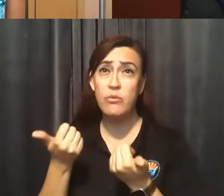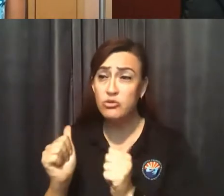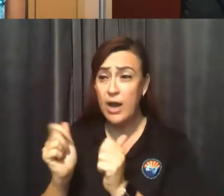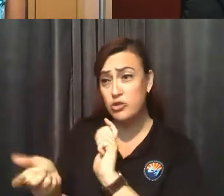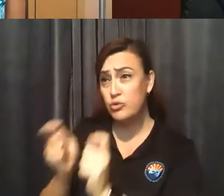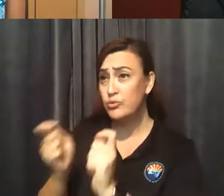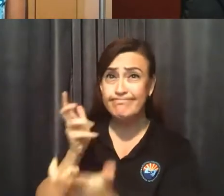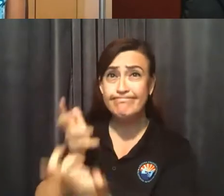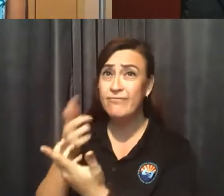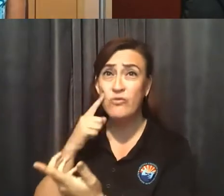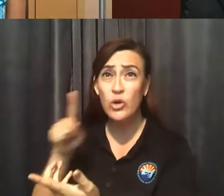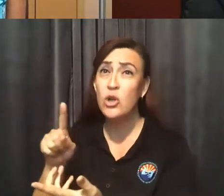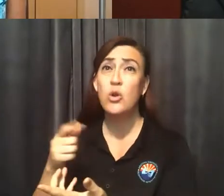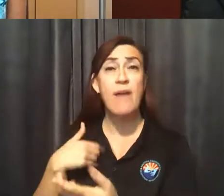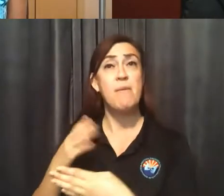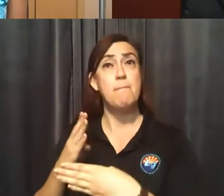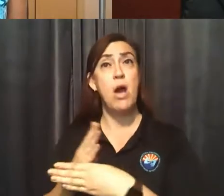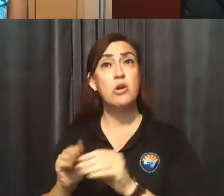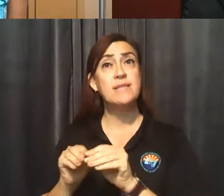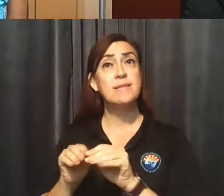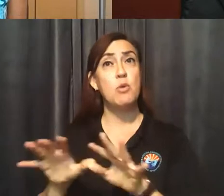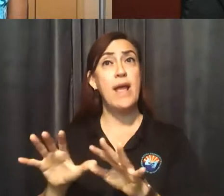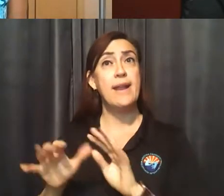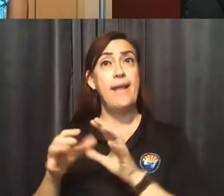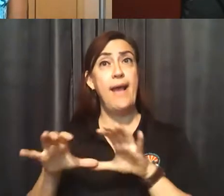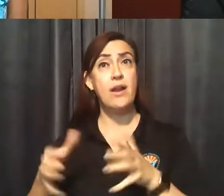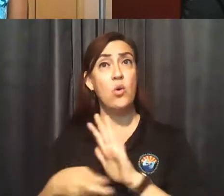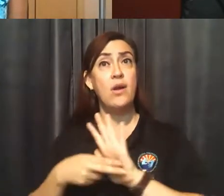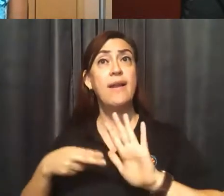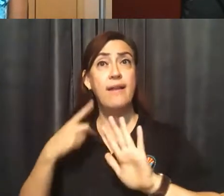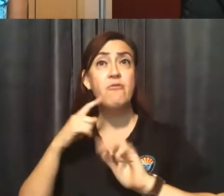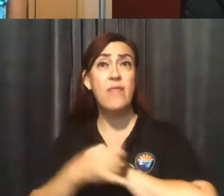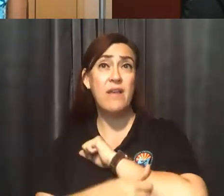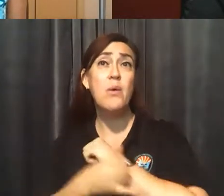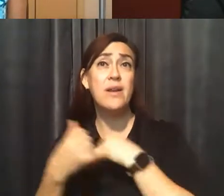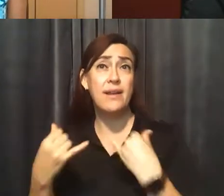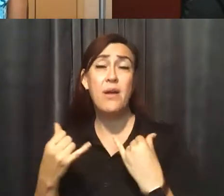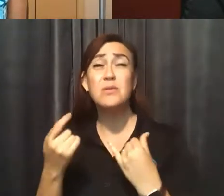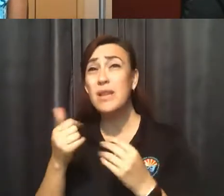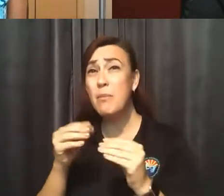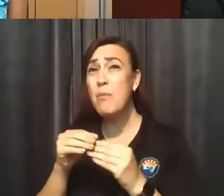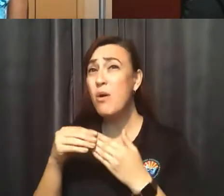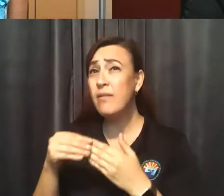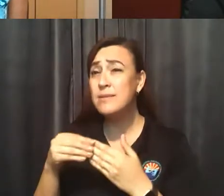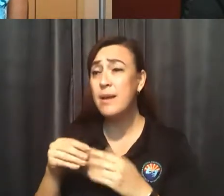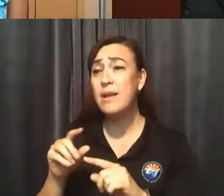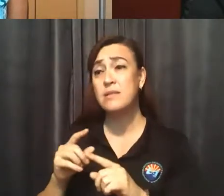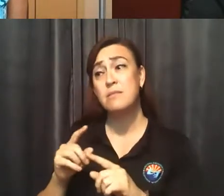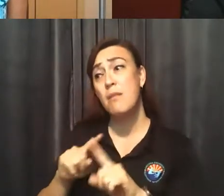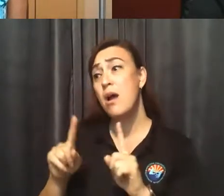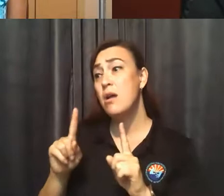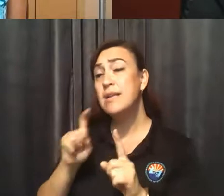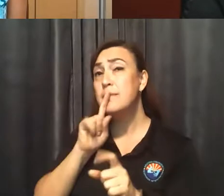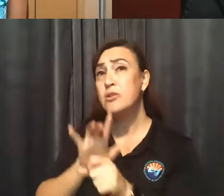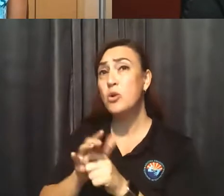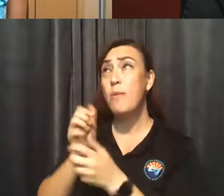category, that we can work with you and make sure that, that we're following their rules, but also doing what